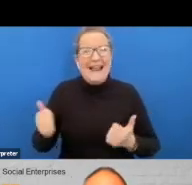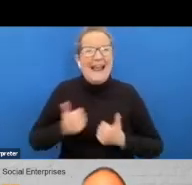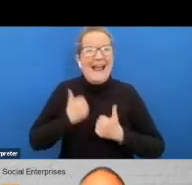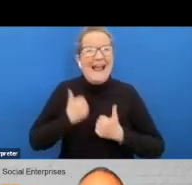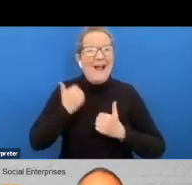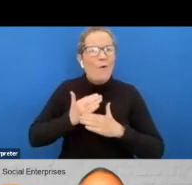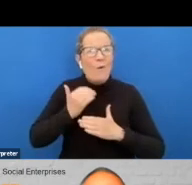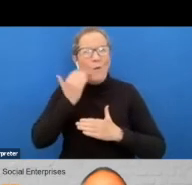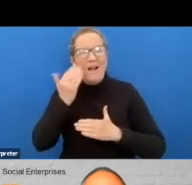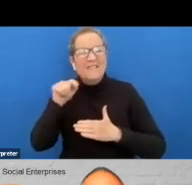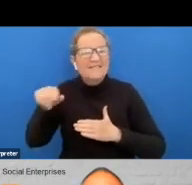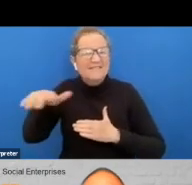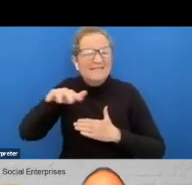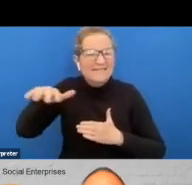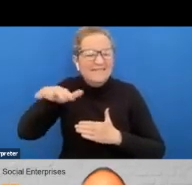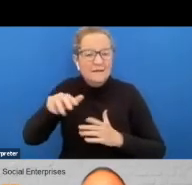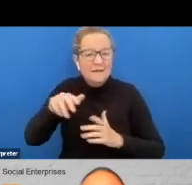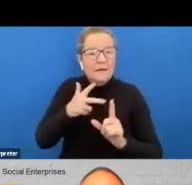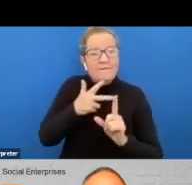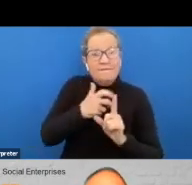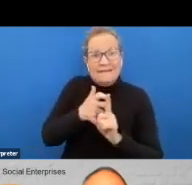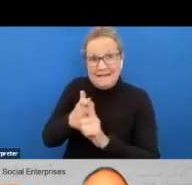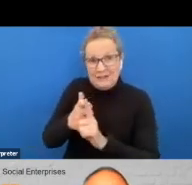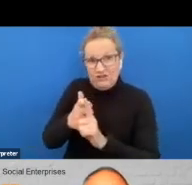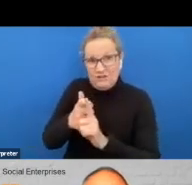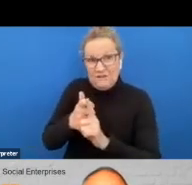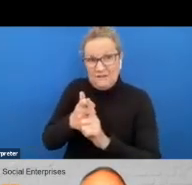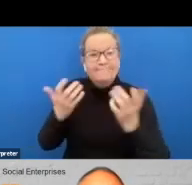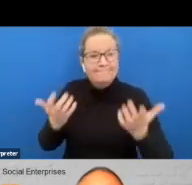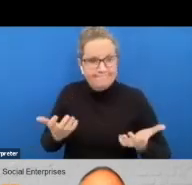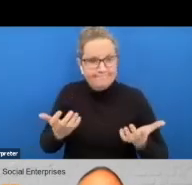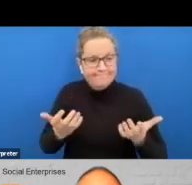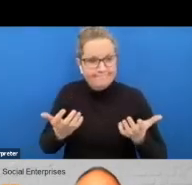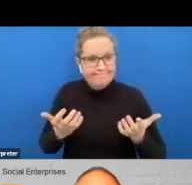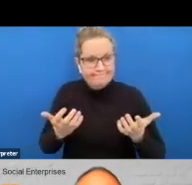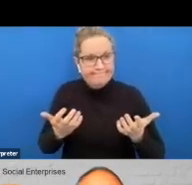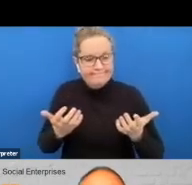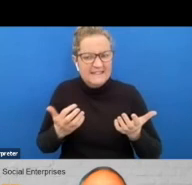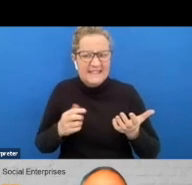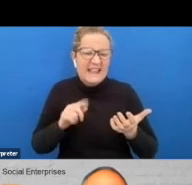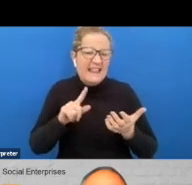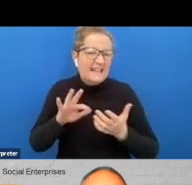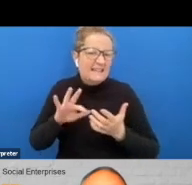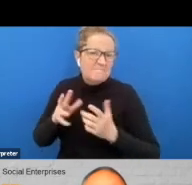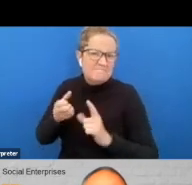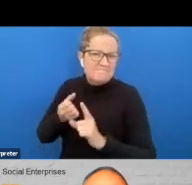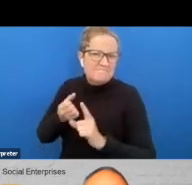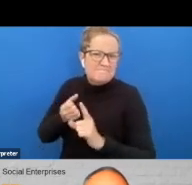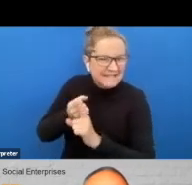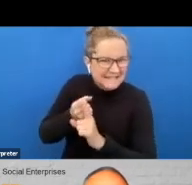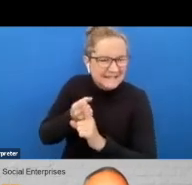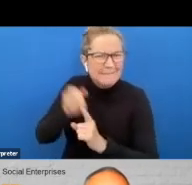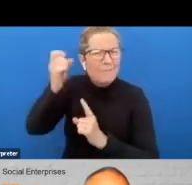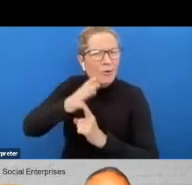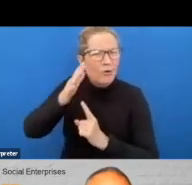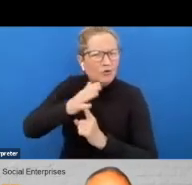the vaccination obviously the vaccination numbers are played a fair important part in that role of